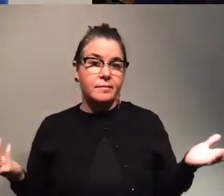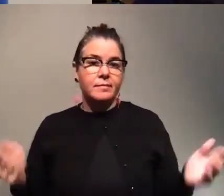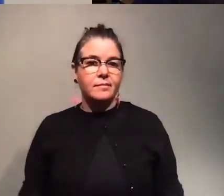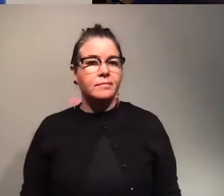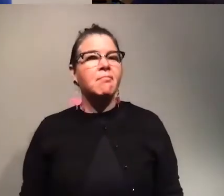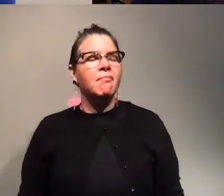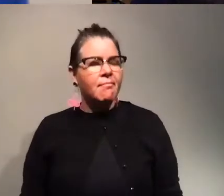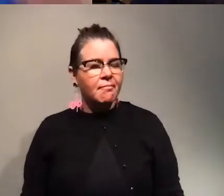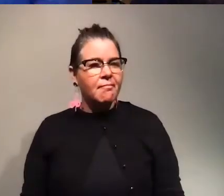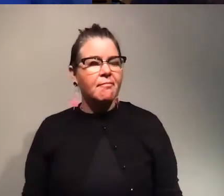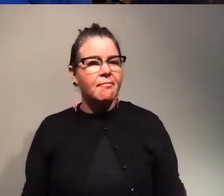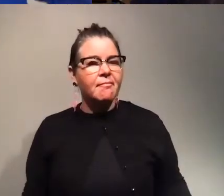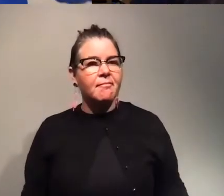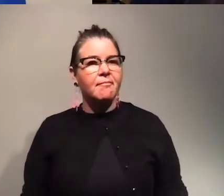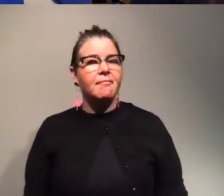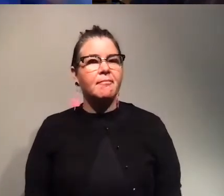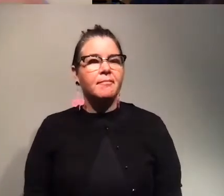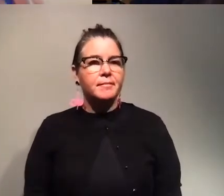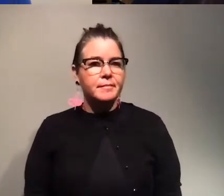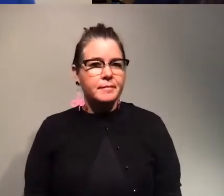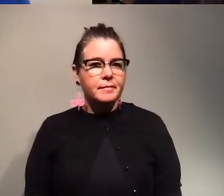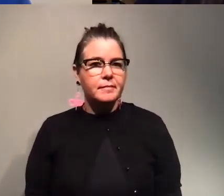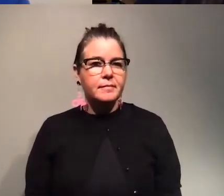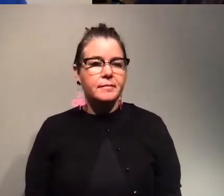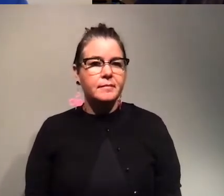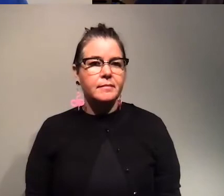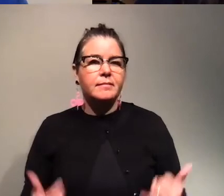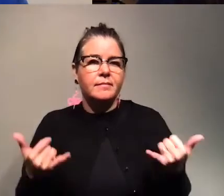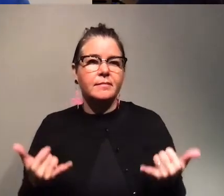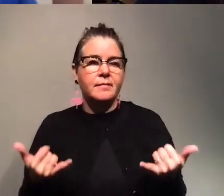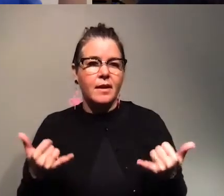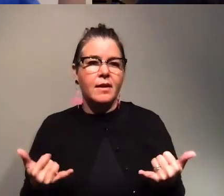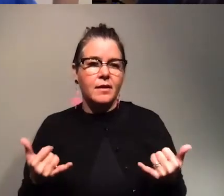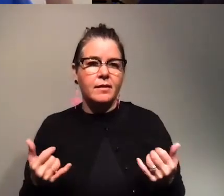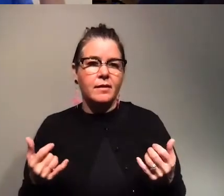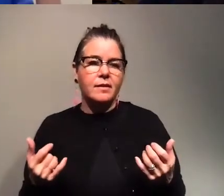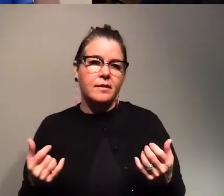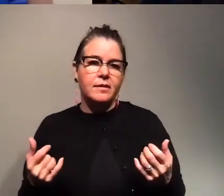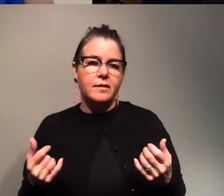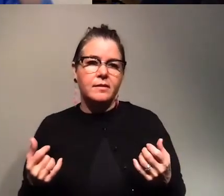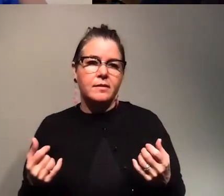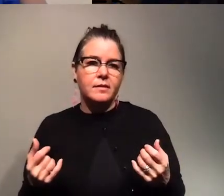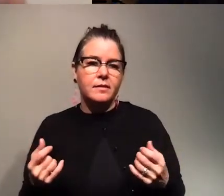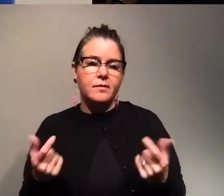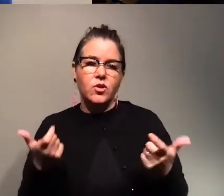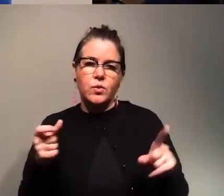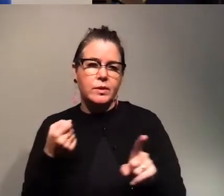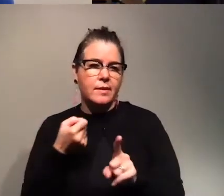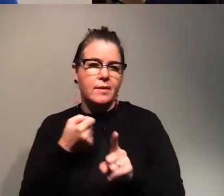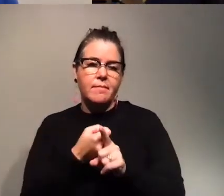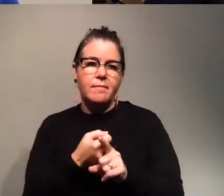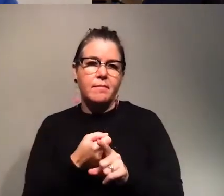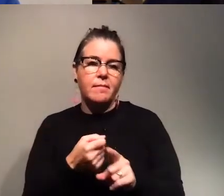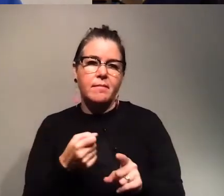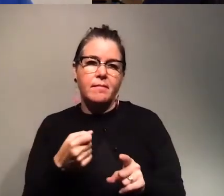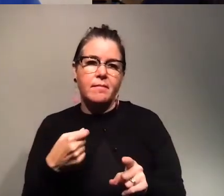yeah it's um it's right now going or taking like a huge impact uh i have heard